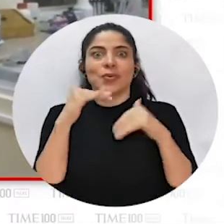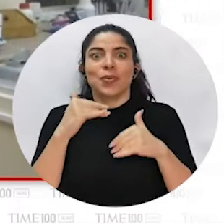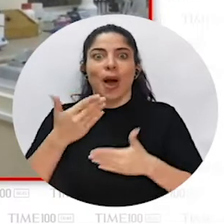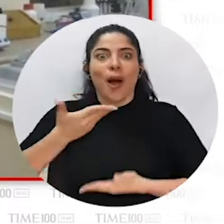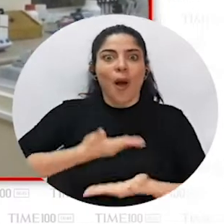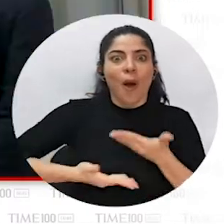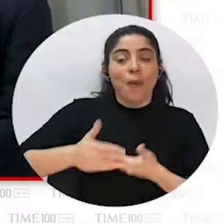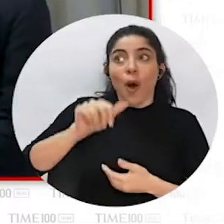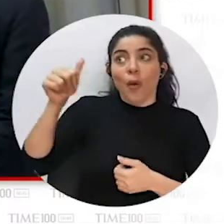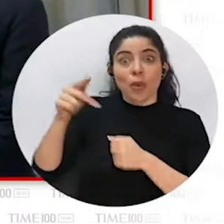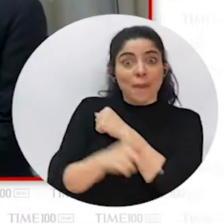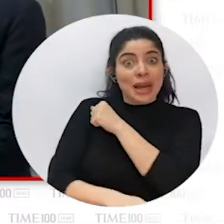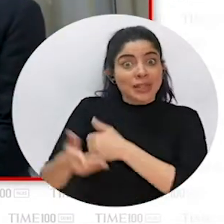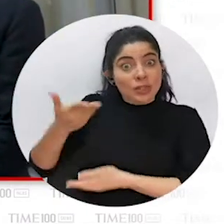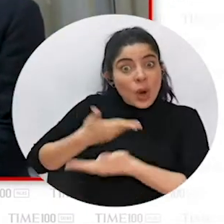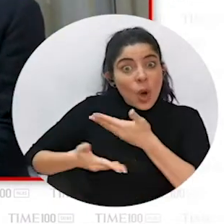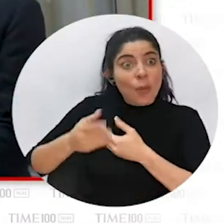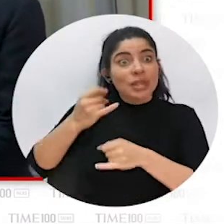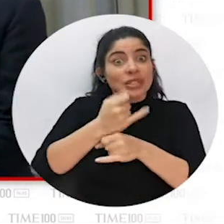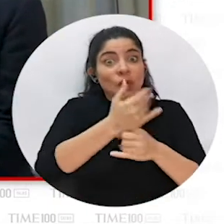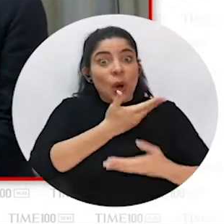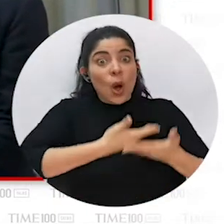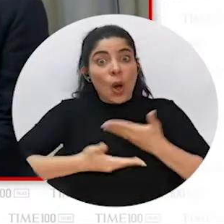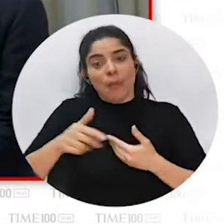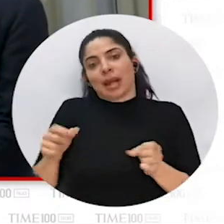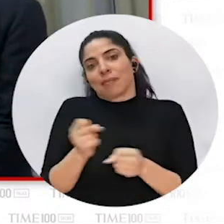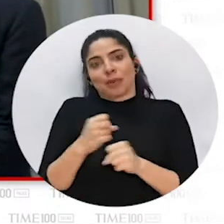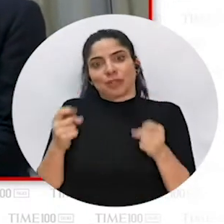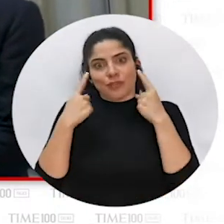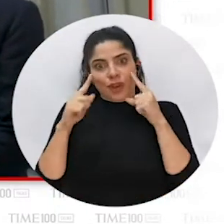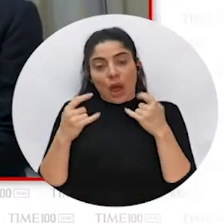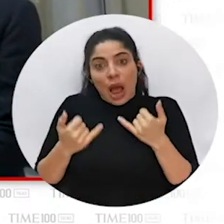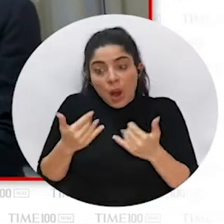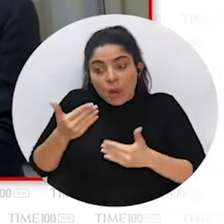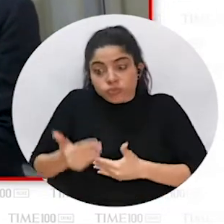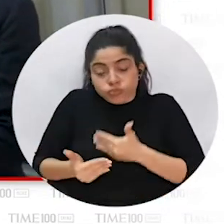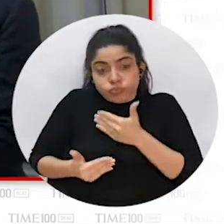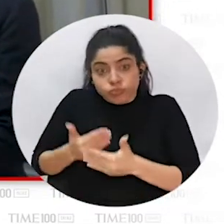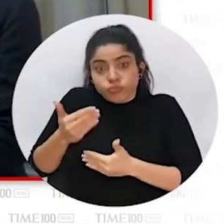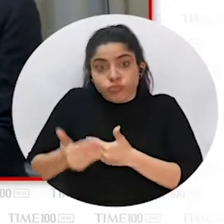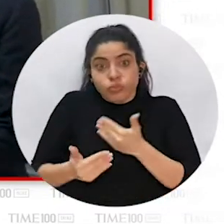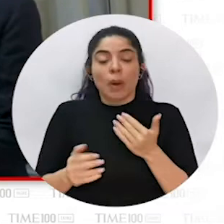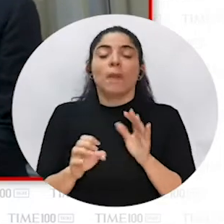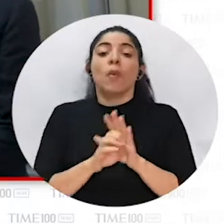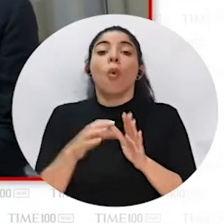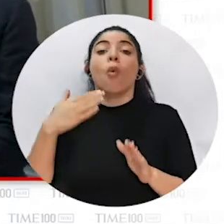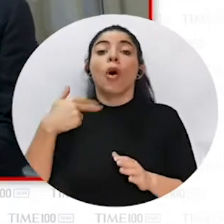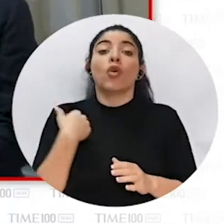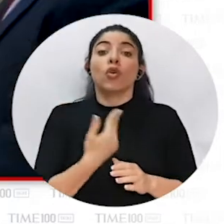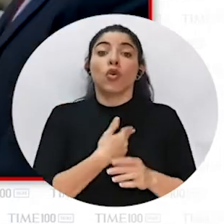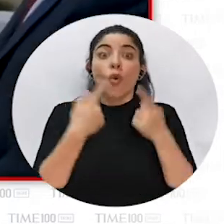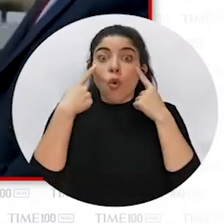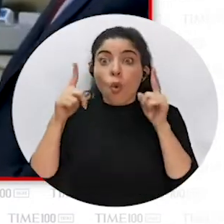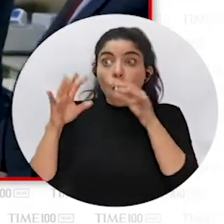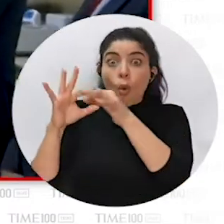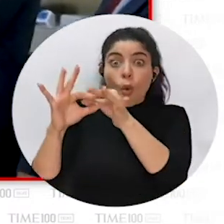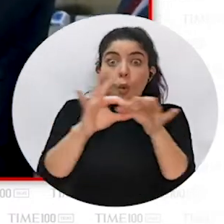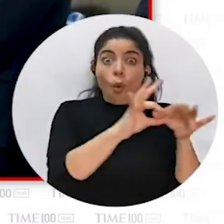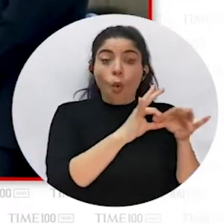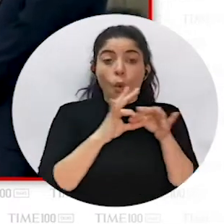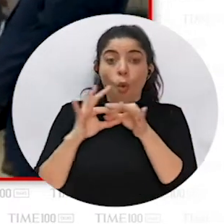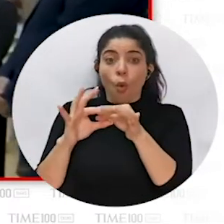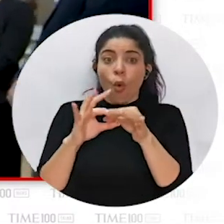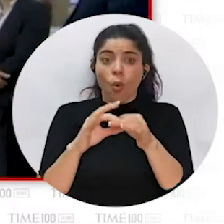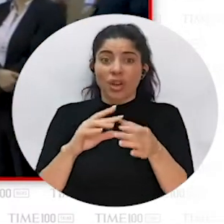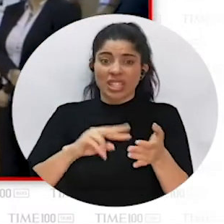cooperation with other countries and with other institutes. That being said, this means that whenever we coordinate,